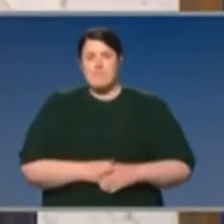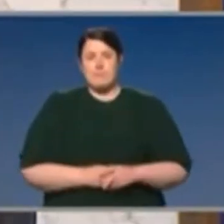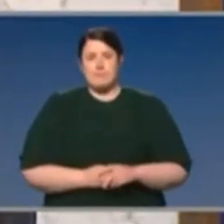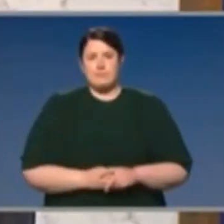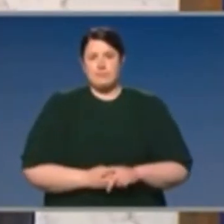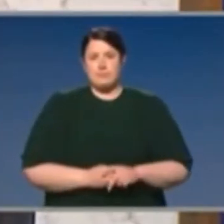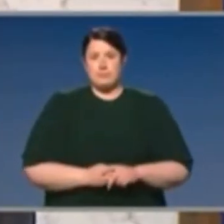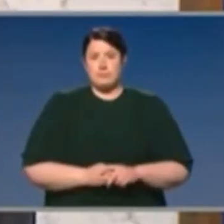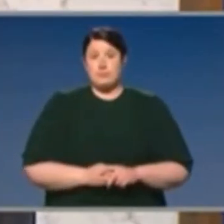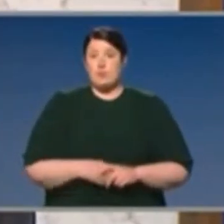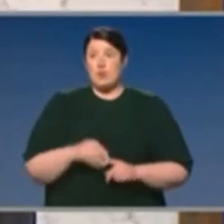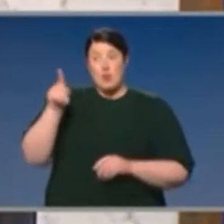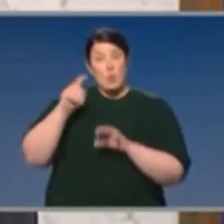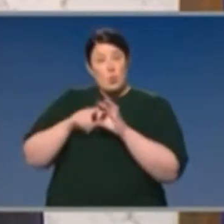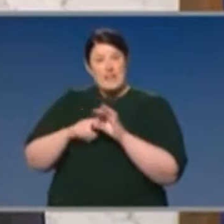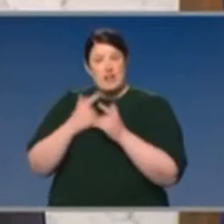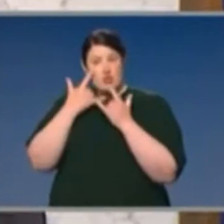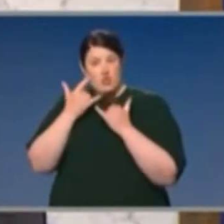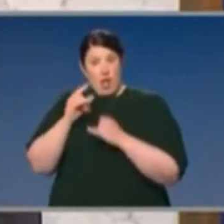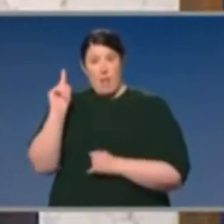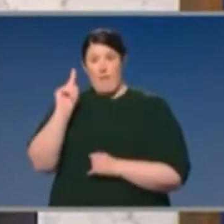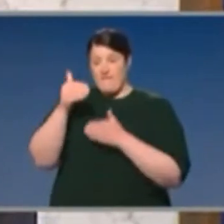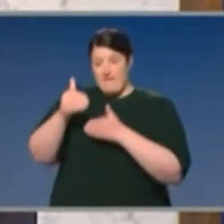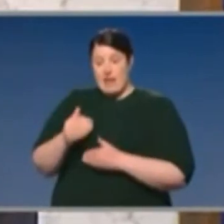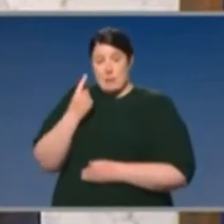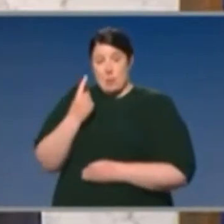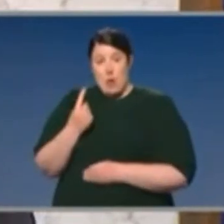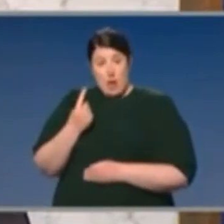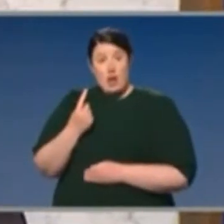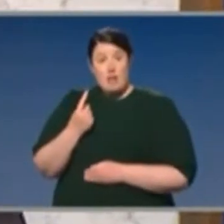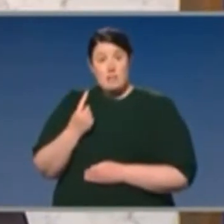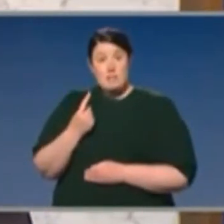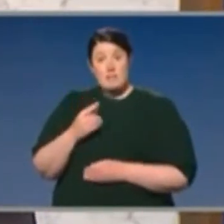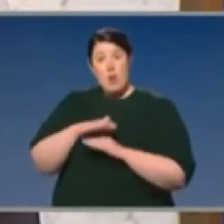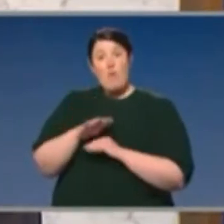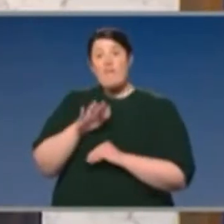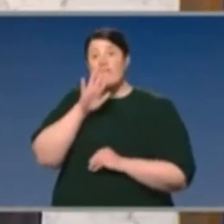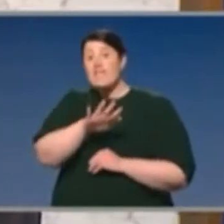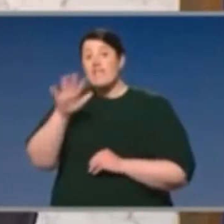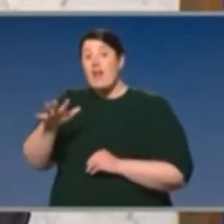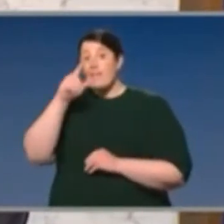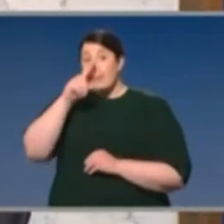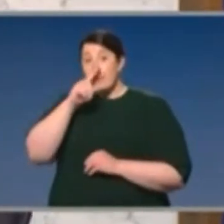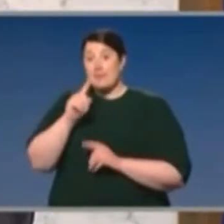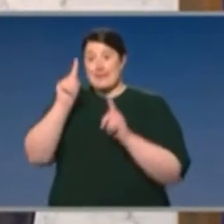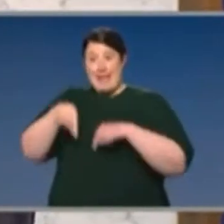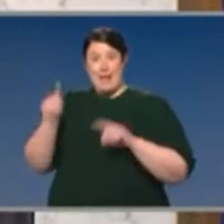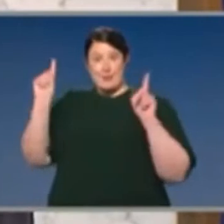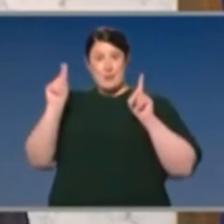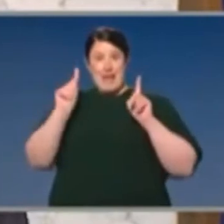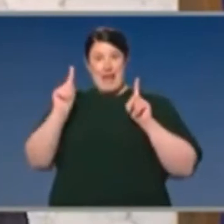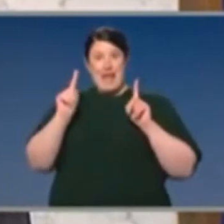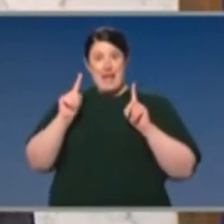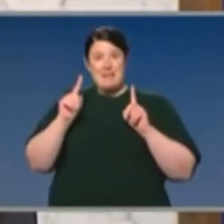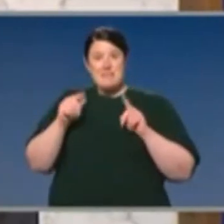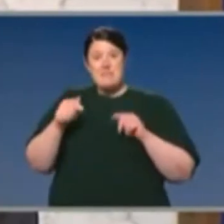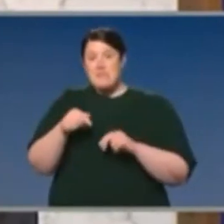Phase one trials are underway. A further group of people in the phase one trials over 55 are being enrolled as of today on the